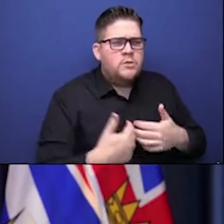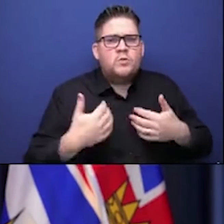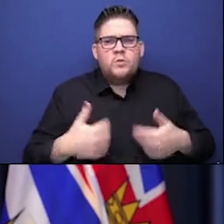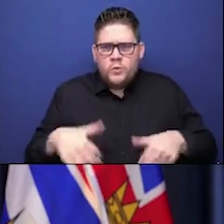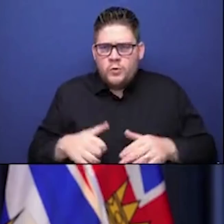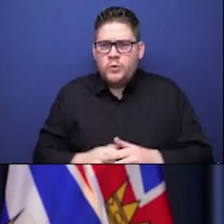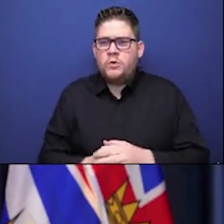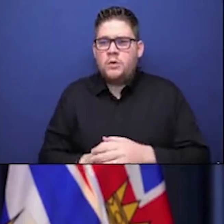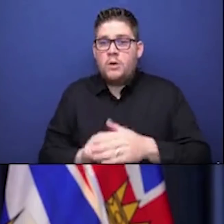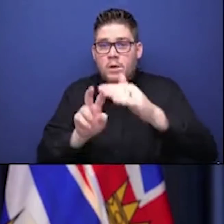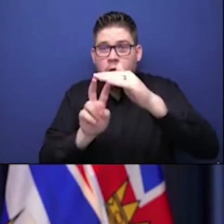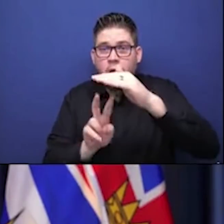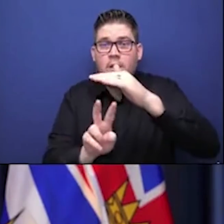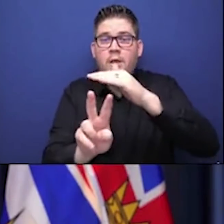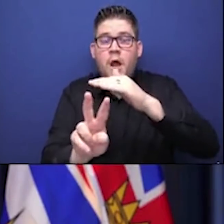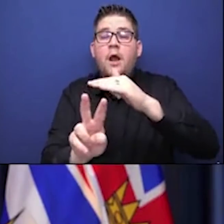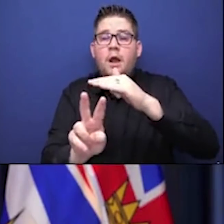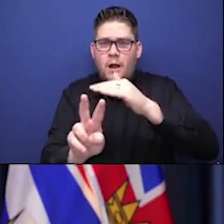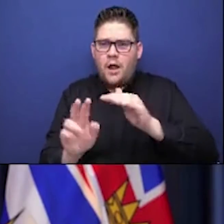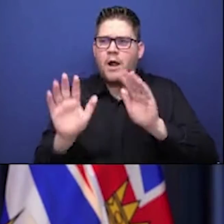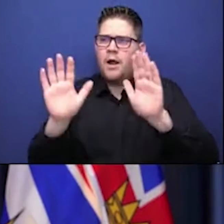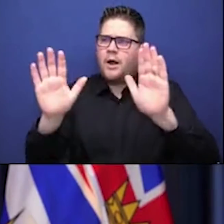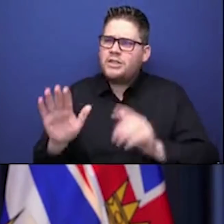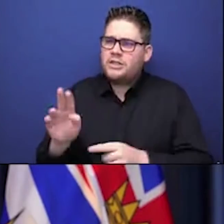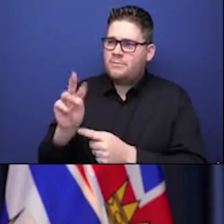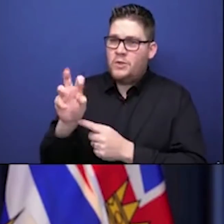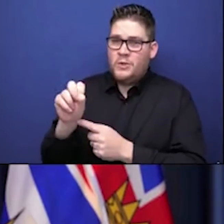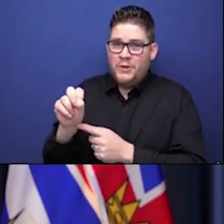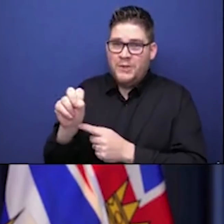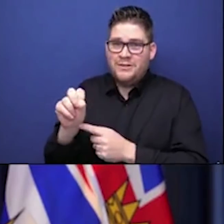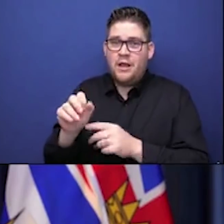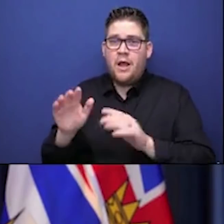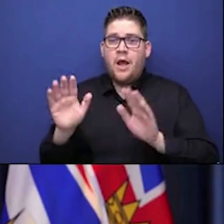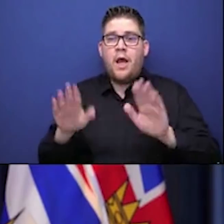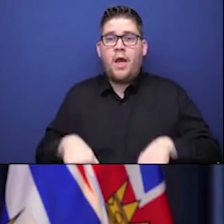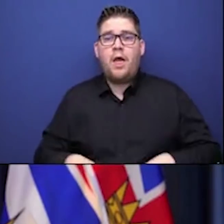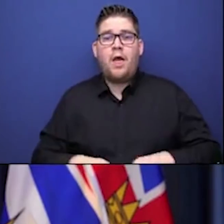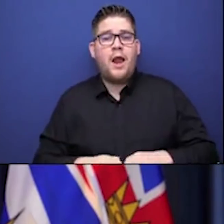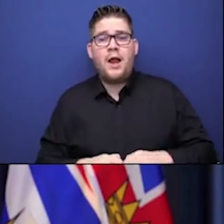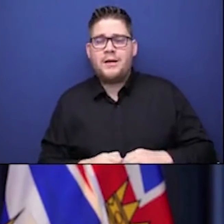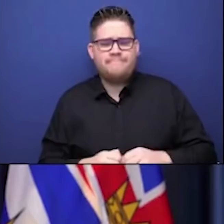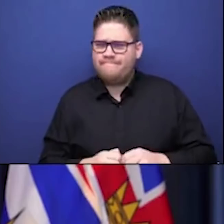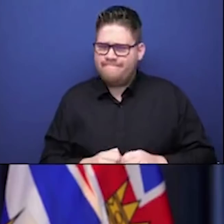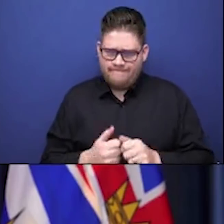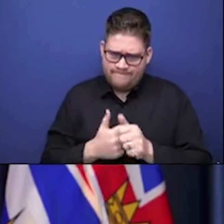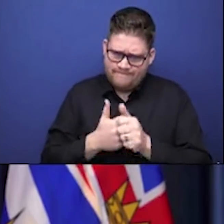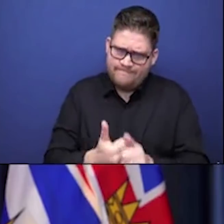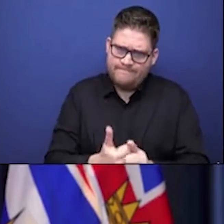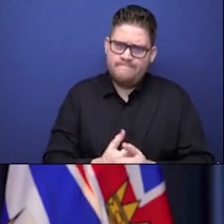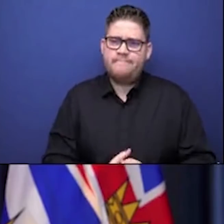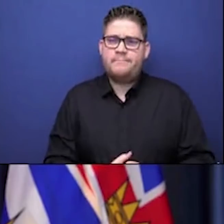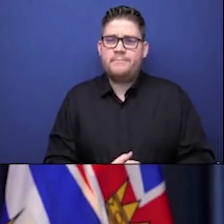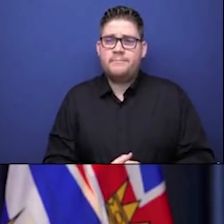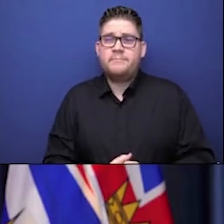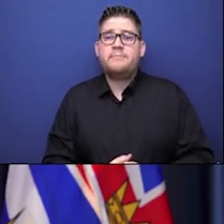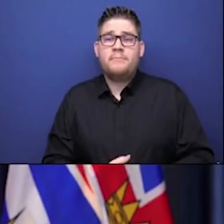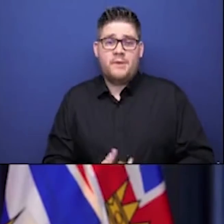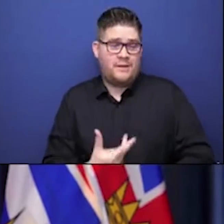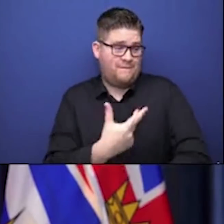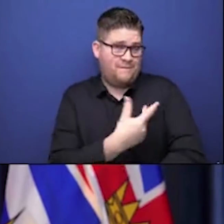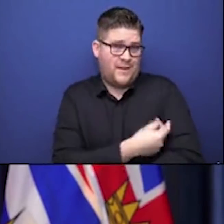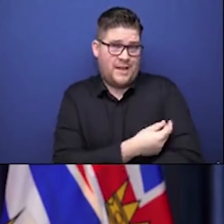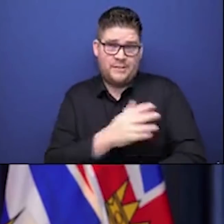supply. And I think most British Columbians know, but I want to repeat it again. We are dependent on offshore supplies of